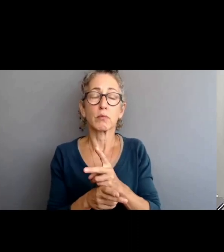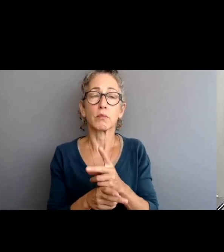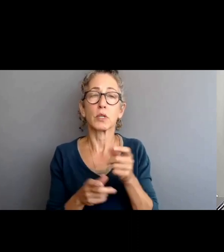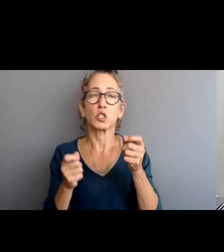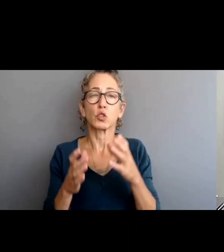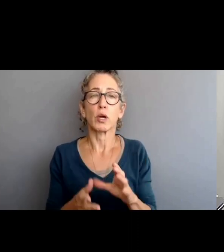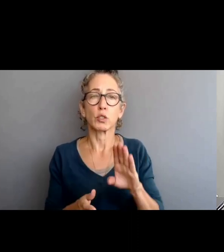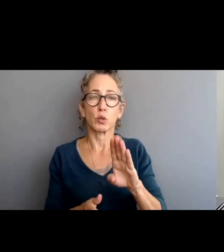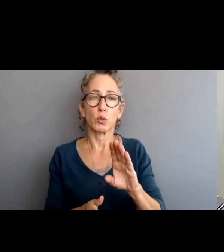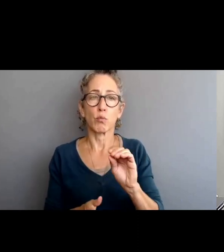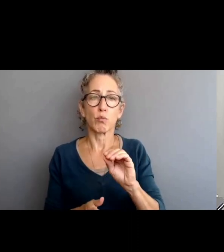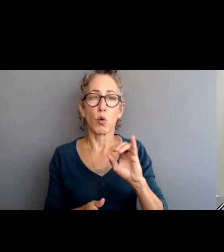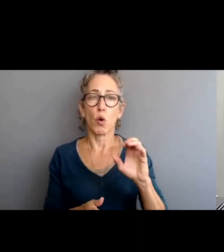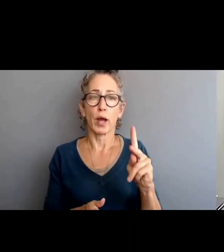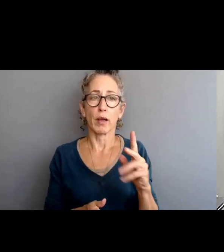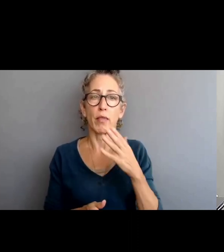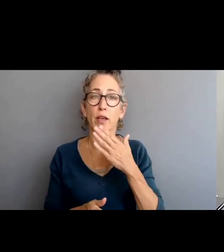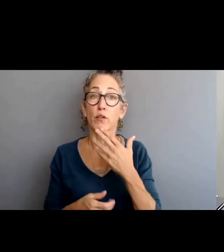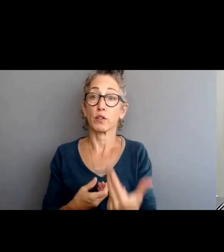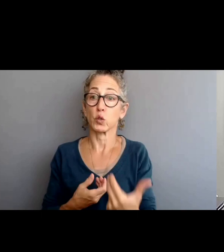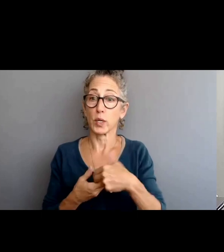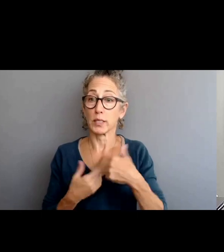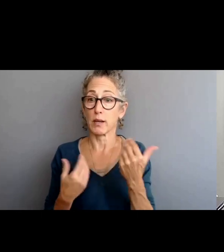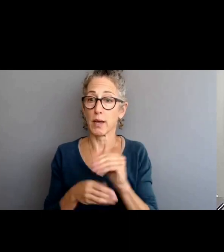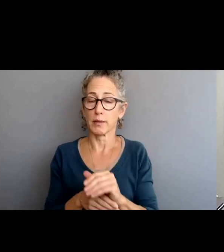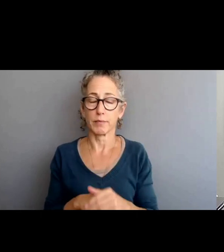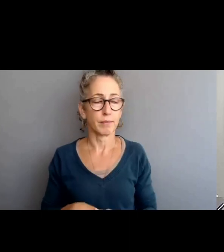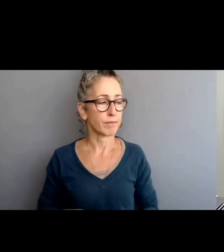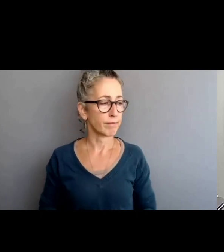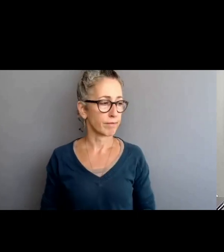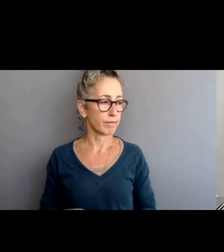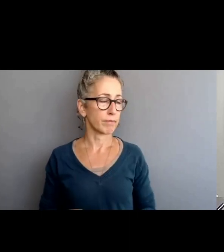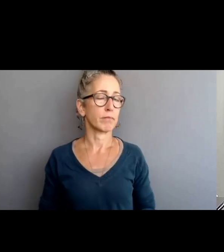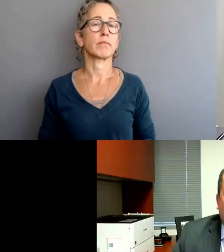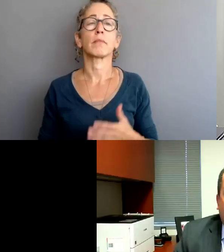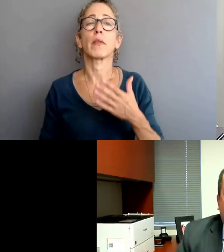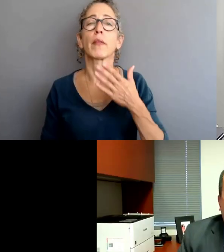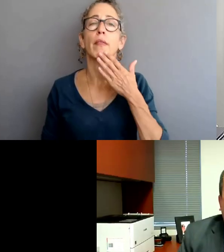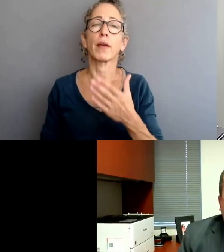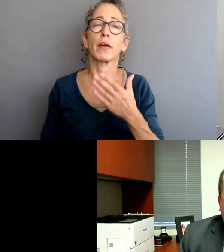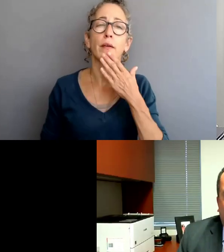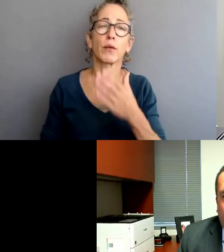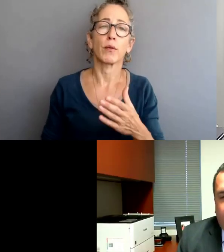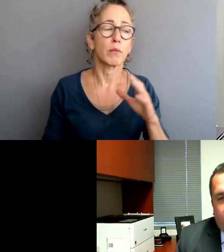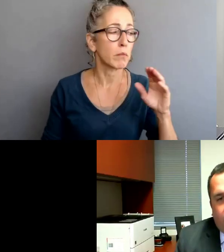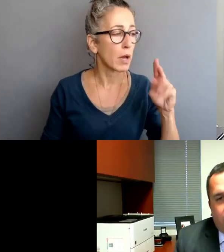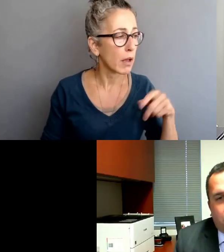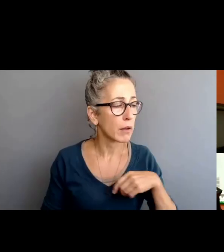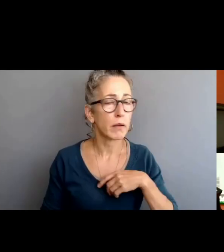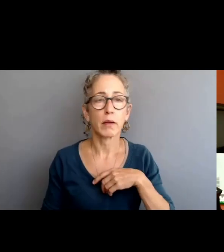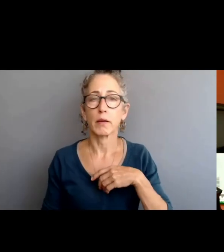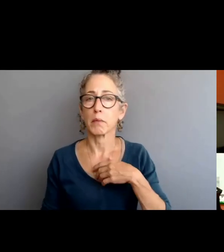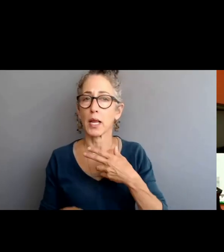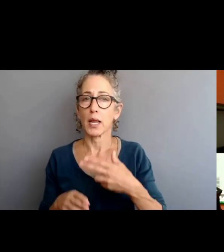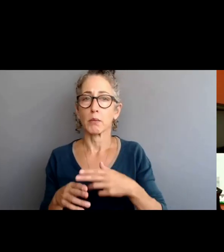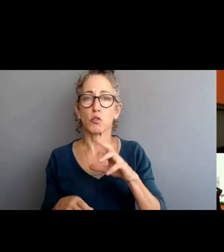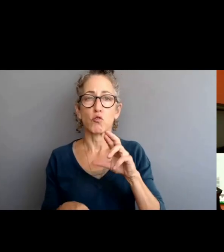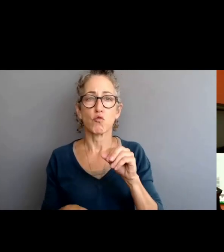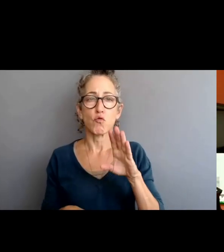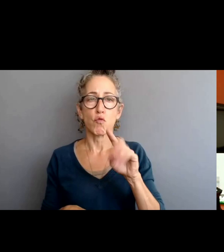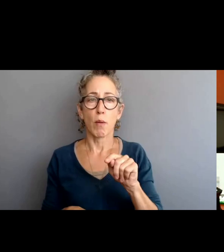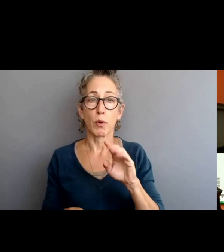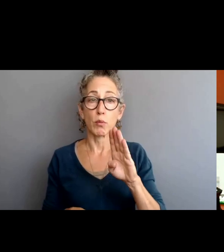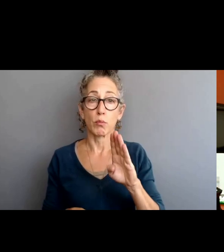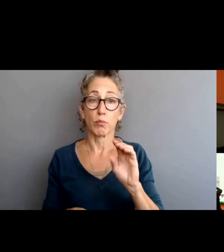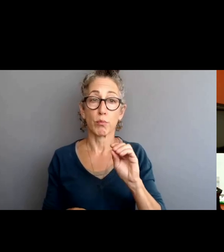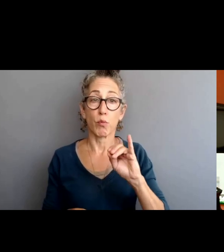us tonight. Thank you, Mike. Good evening, everyone. My name is Robert Boyk. As Mike said, I'm the